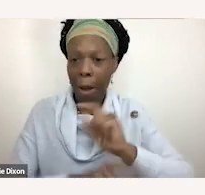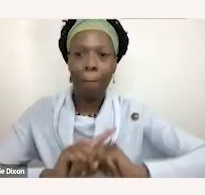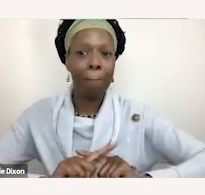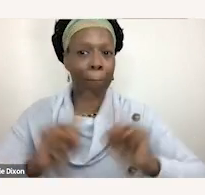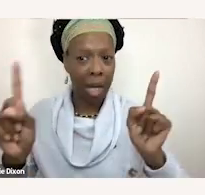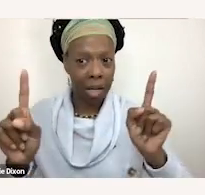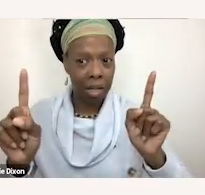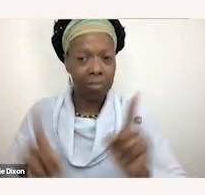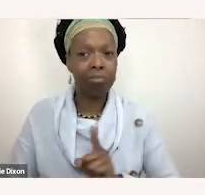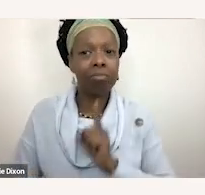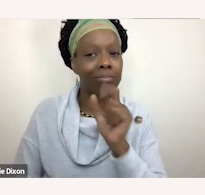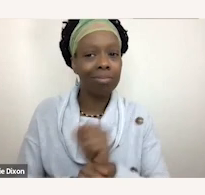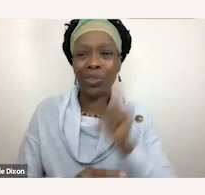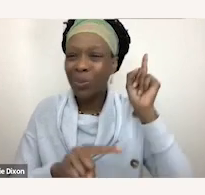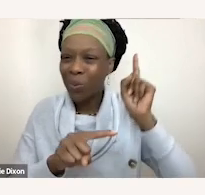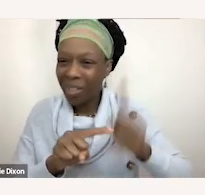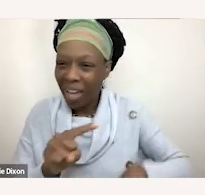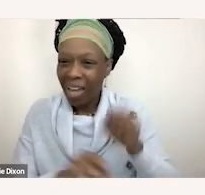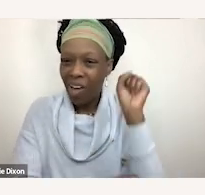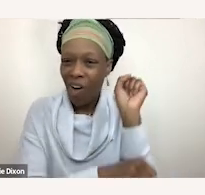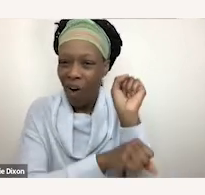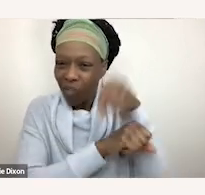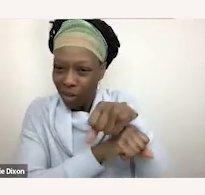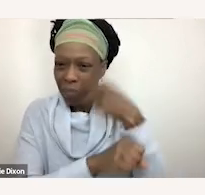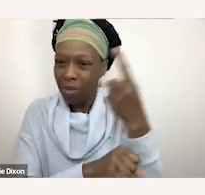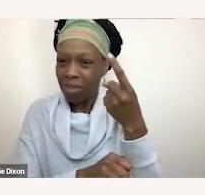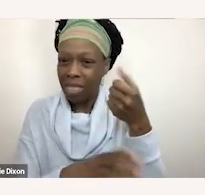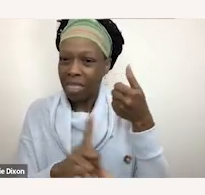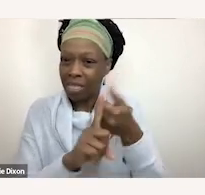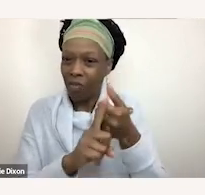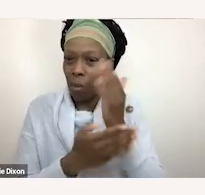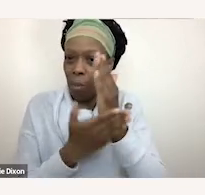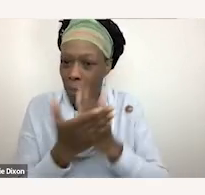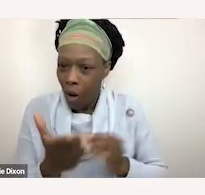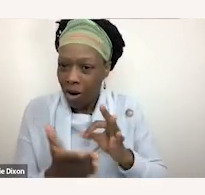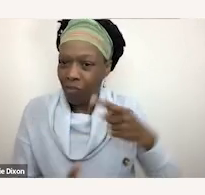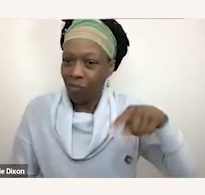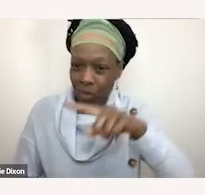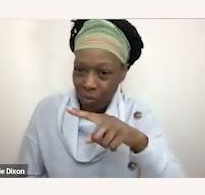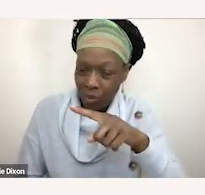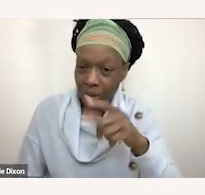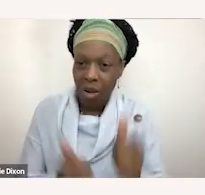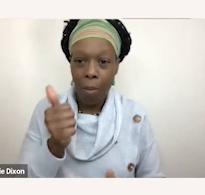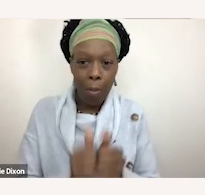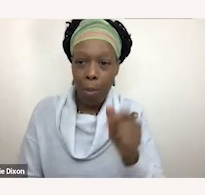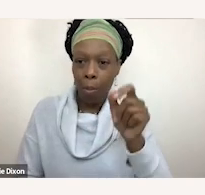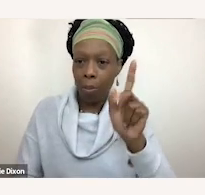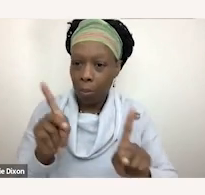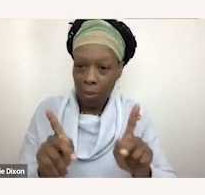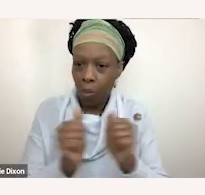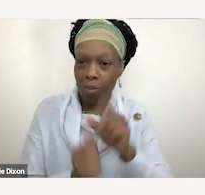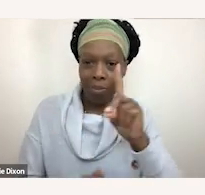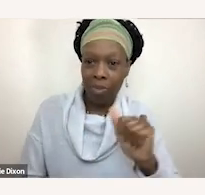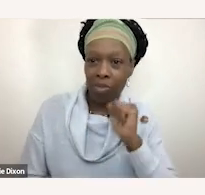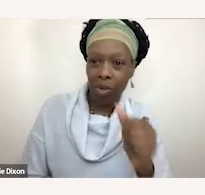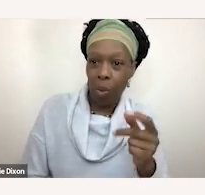you know, you can't overcome something that's a part of you. Most disabled people don't view their disabilities that way. We view